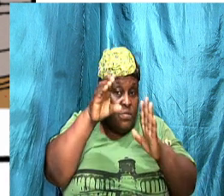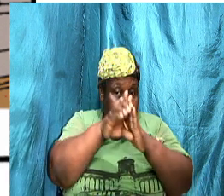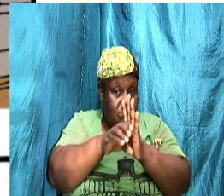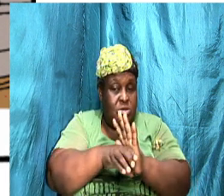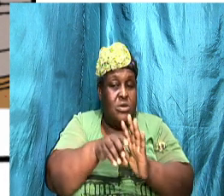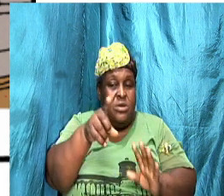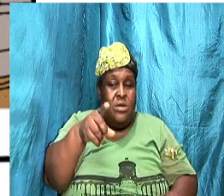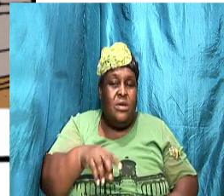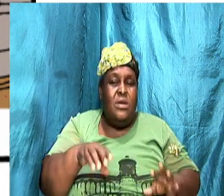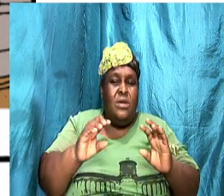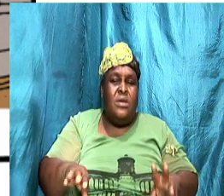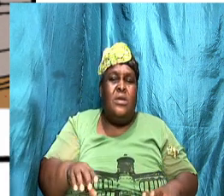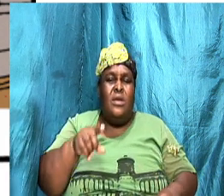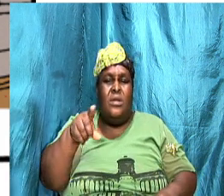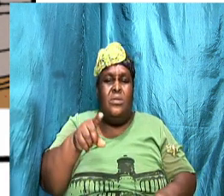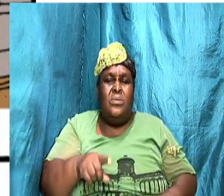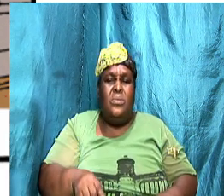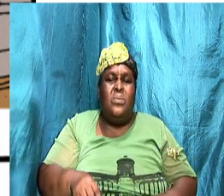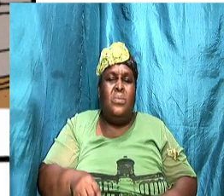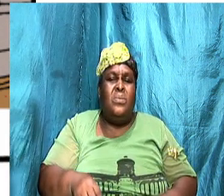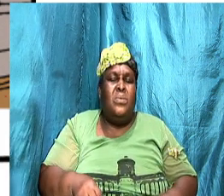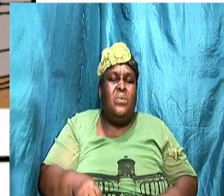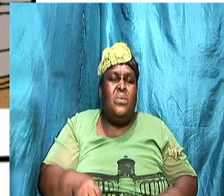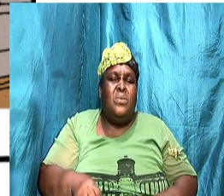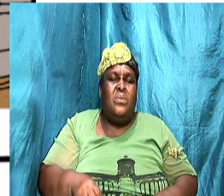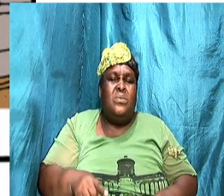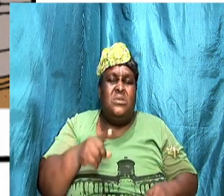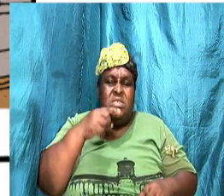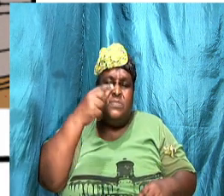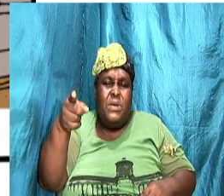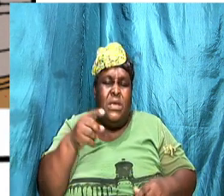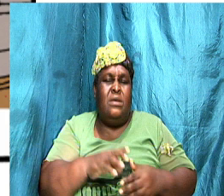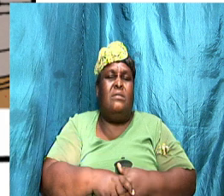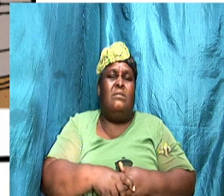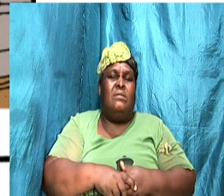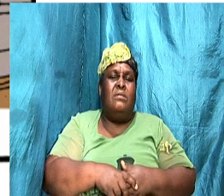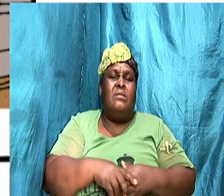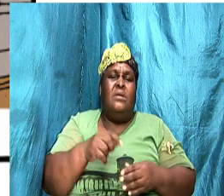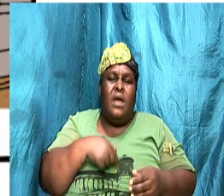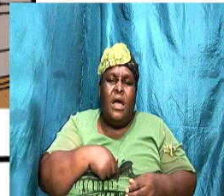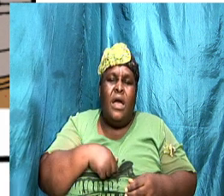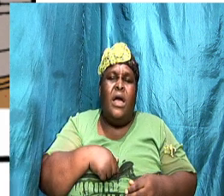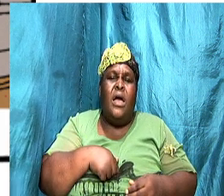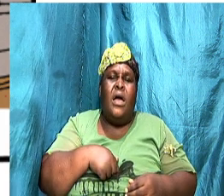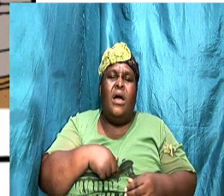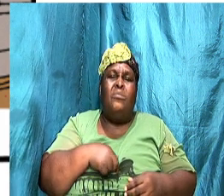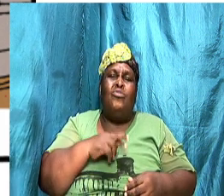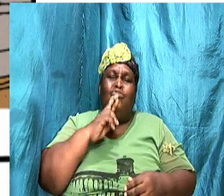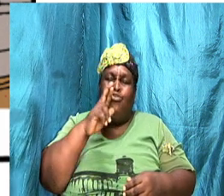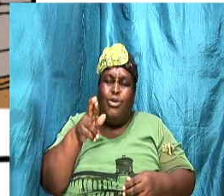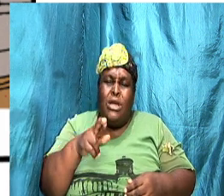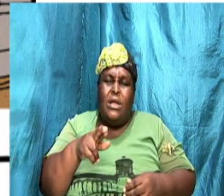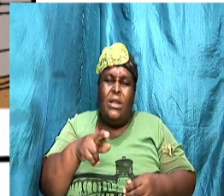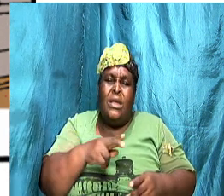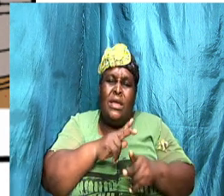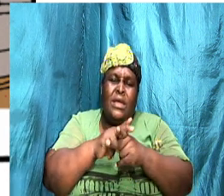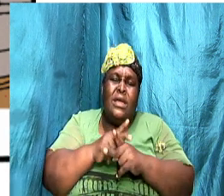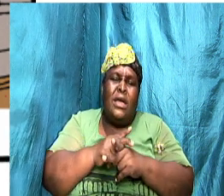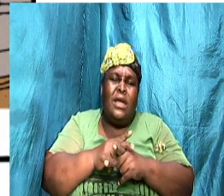Can you get to the point, Loretta? I am really kind of busy here.